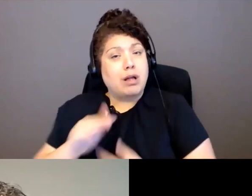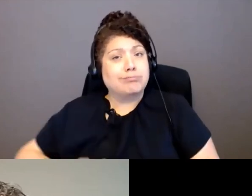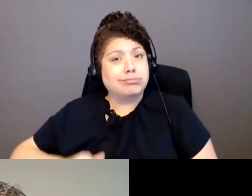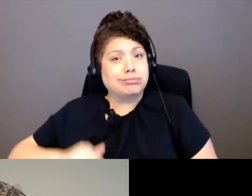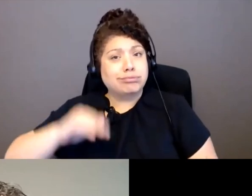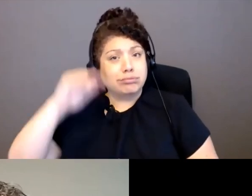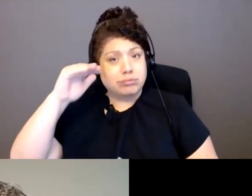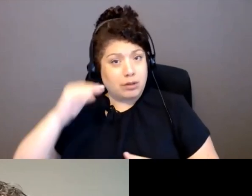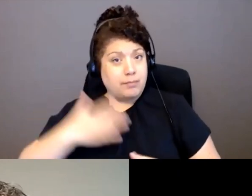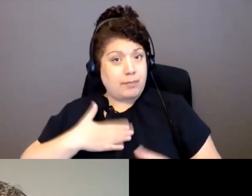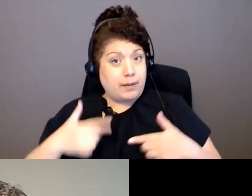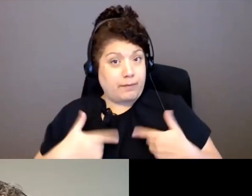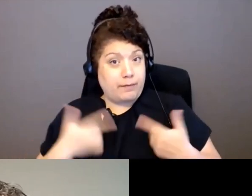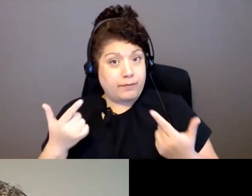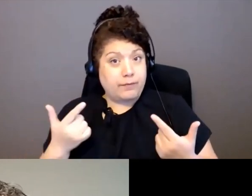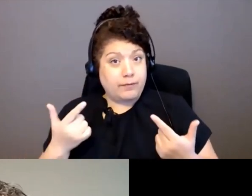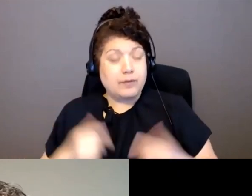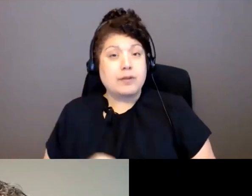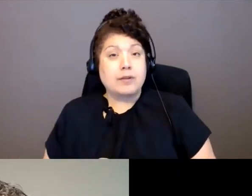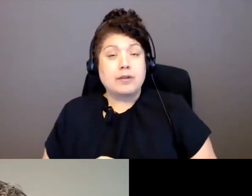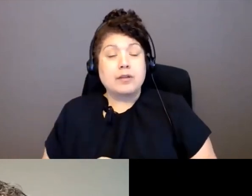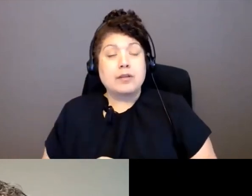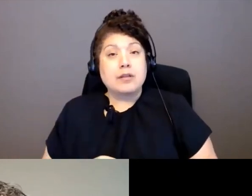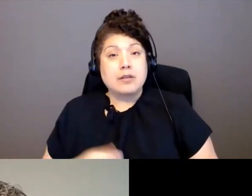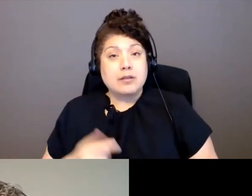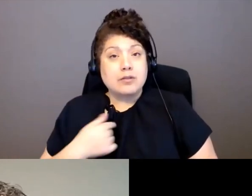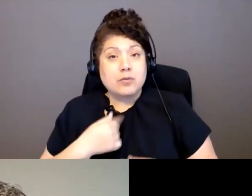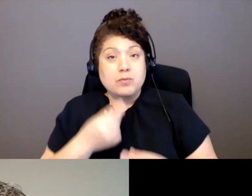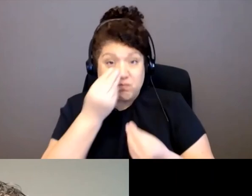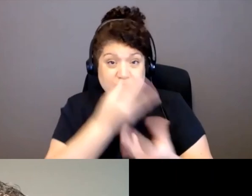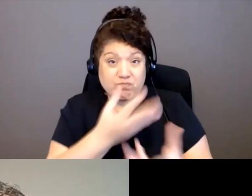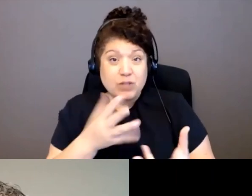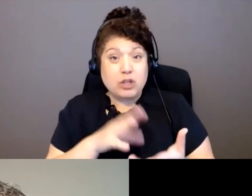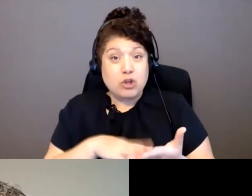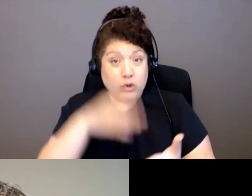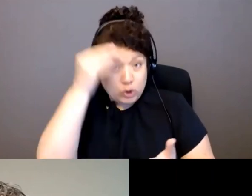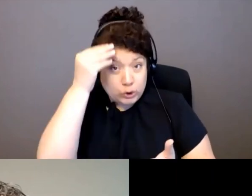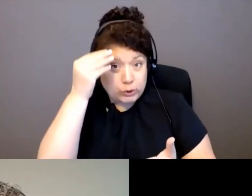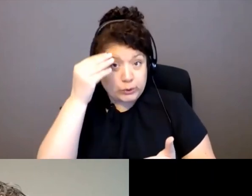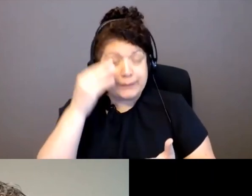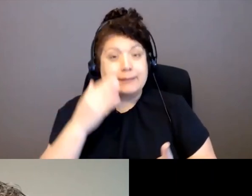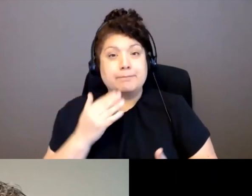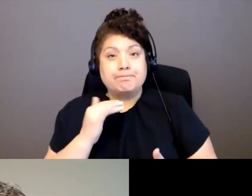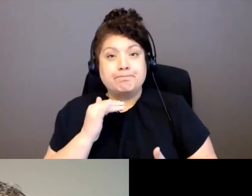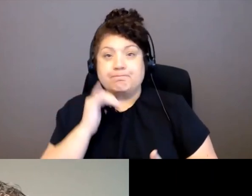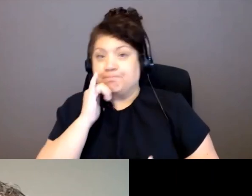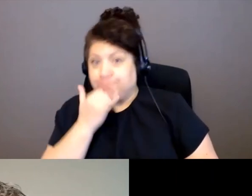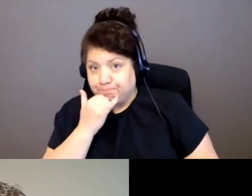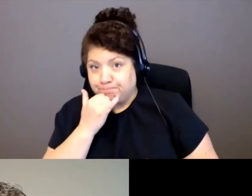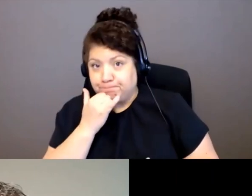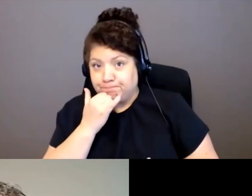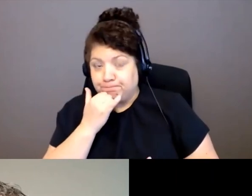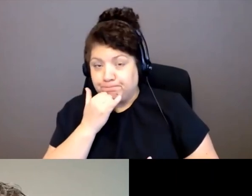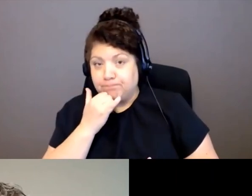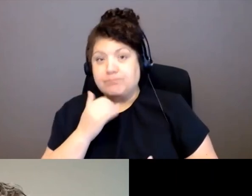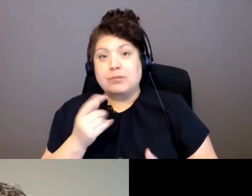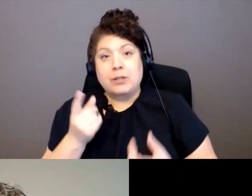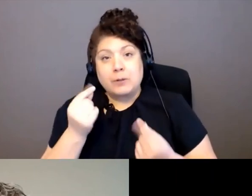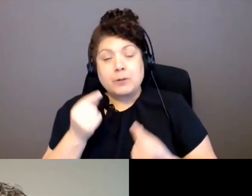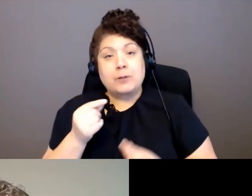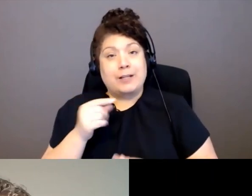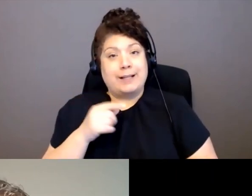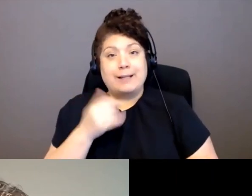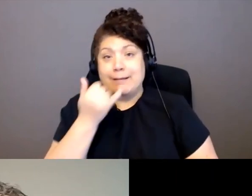Like, I keep saying, you learn from the wrong. That's the weakness that strengthens you